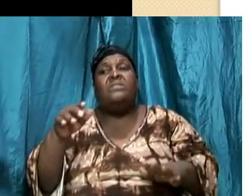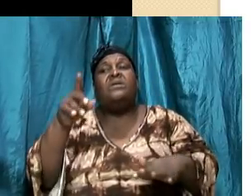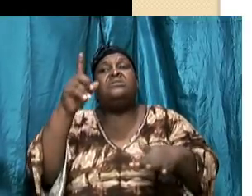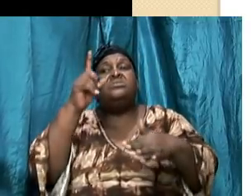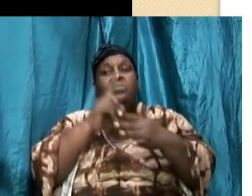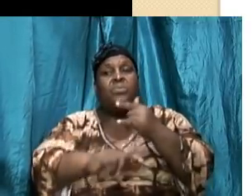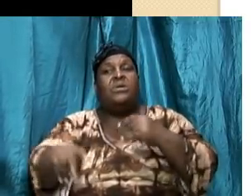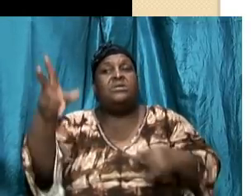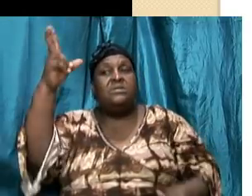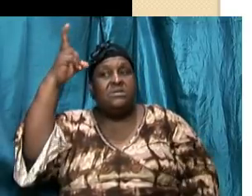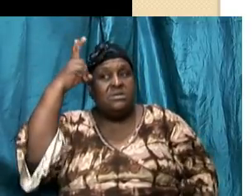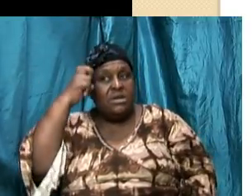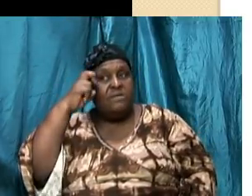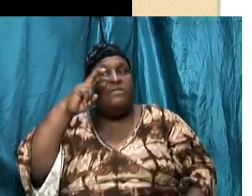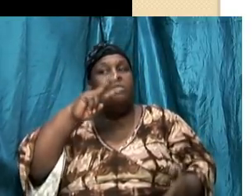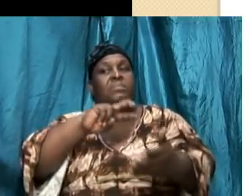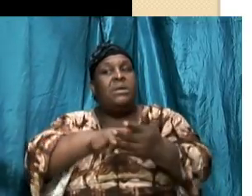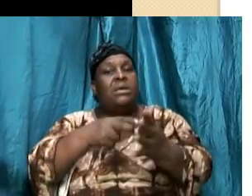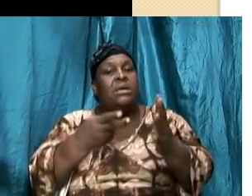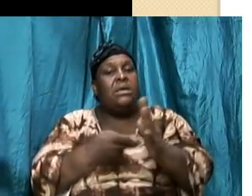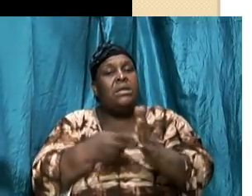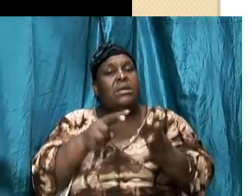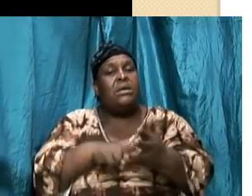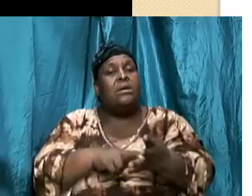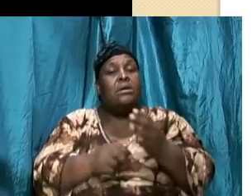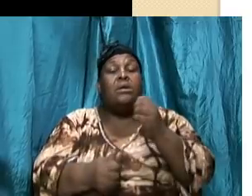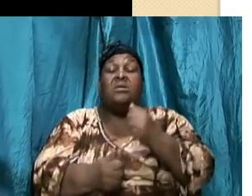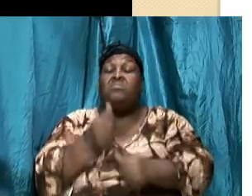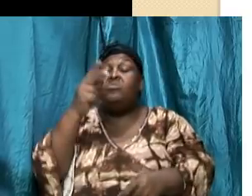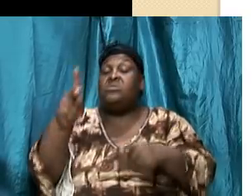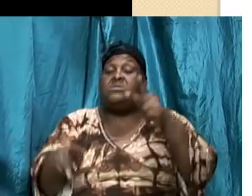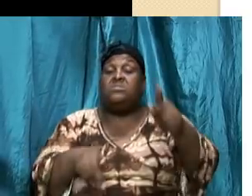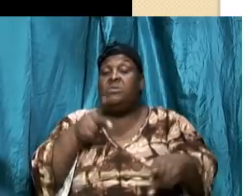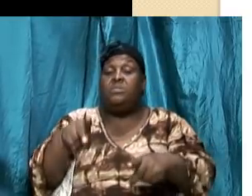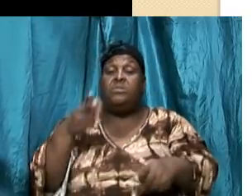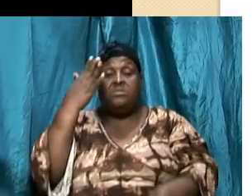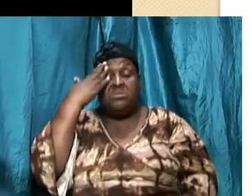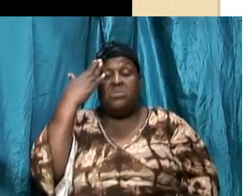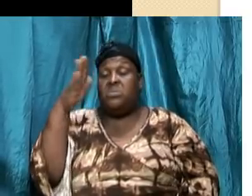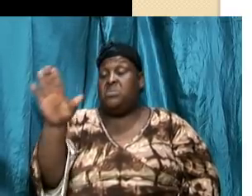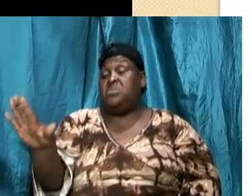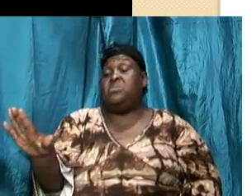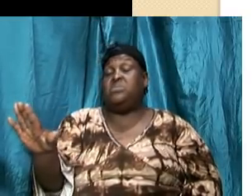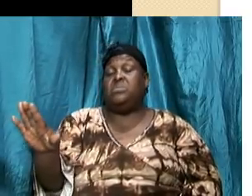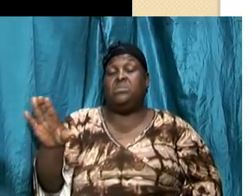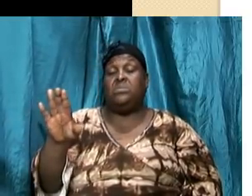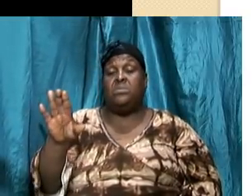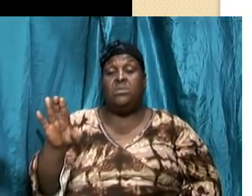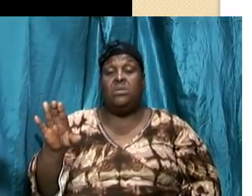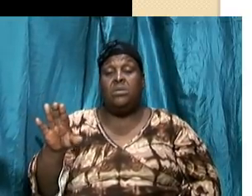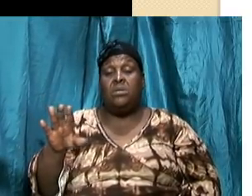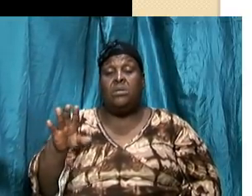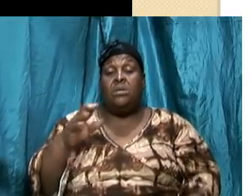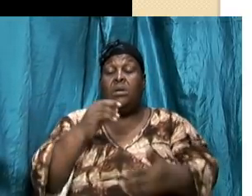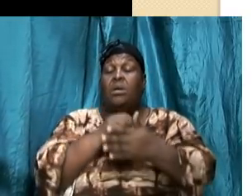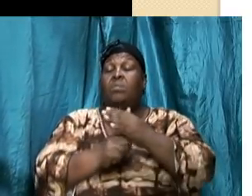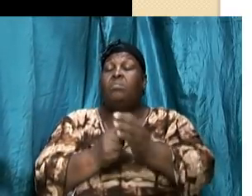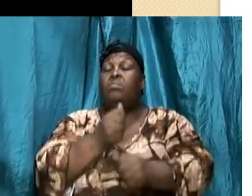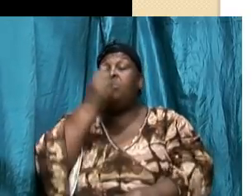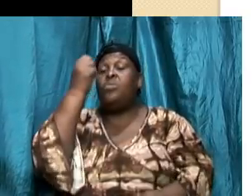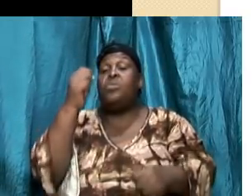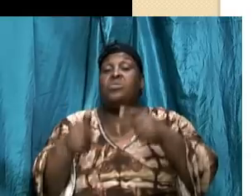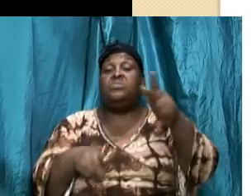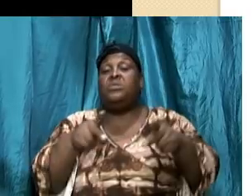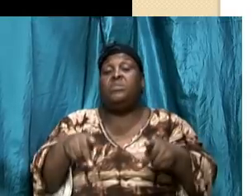devil means most folks didn't know that most folks are totally